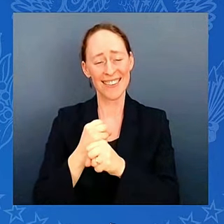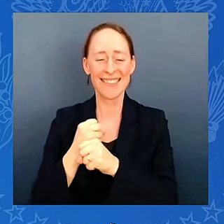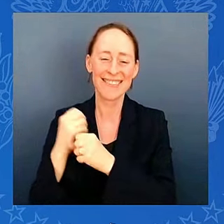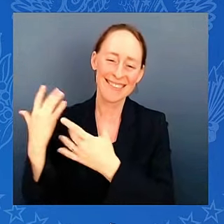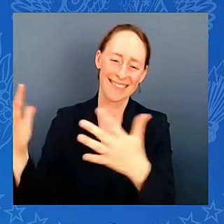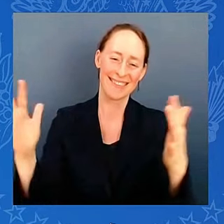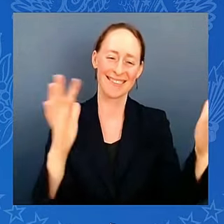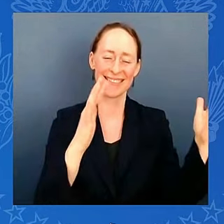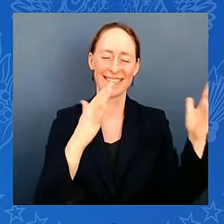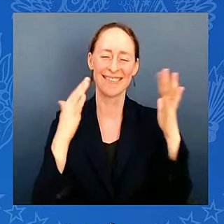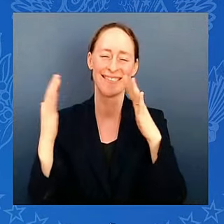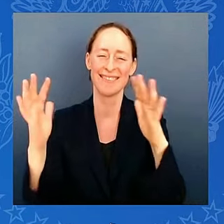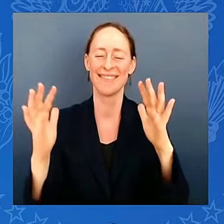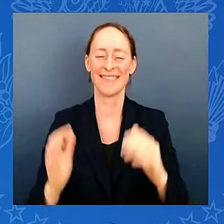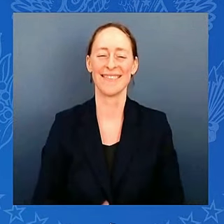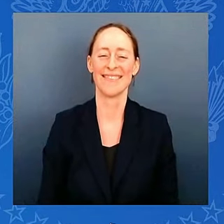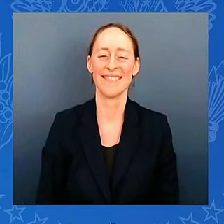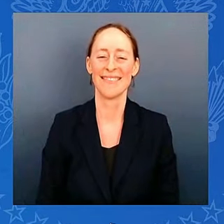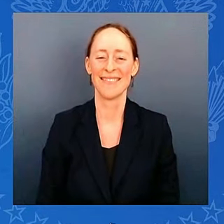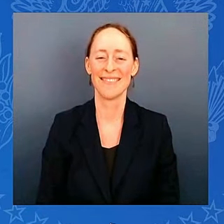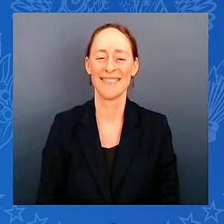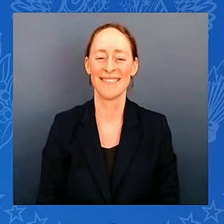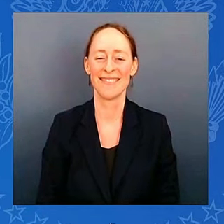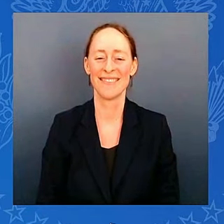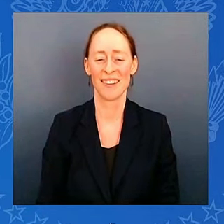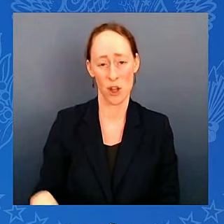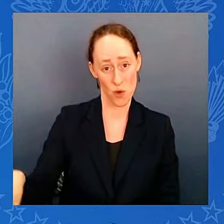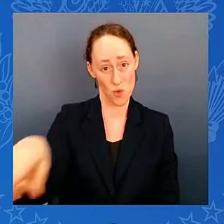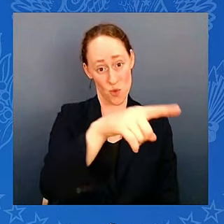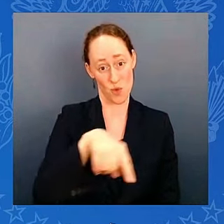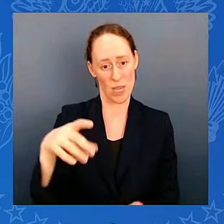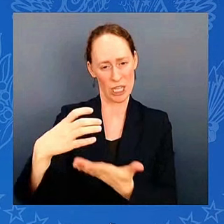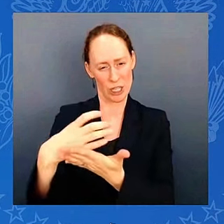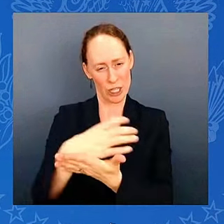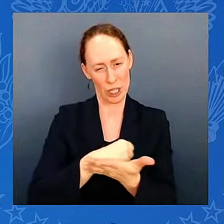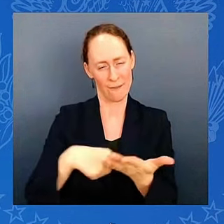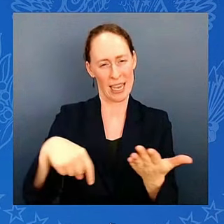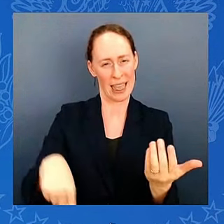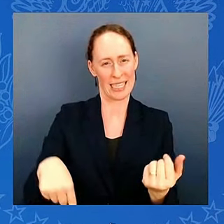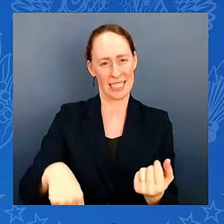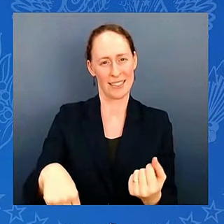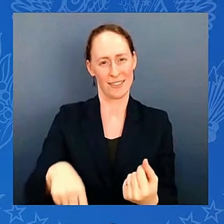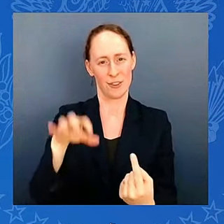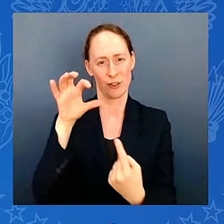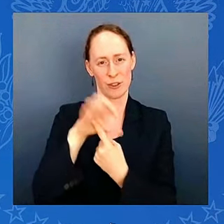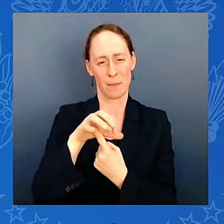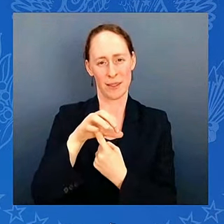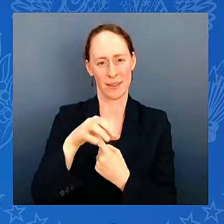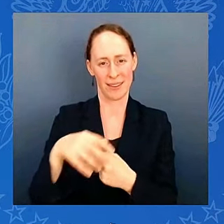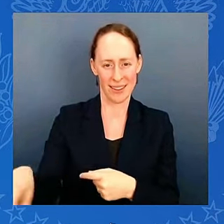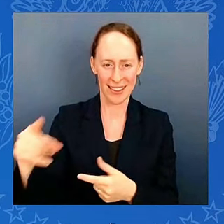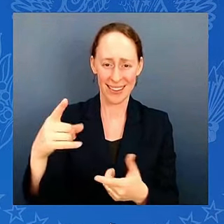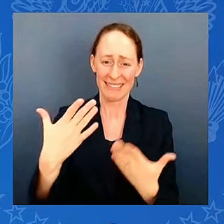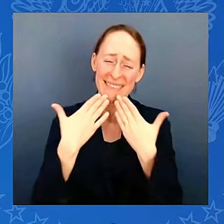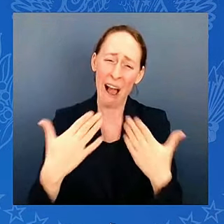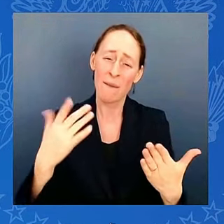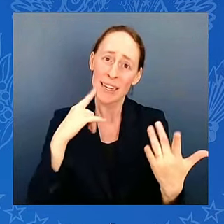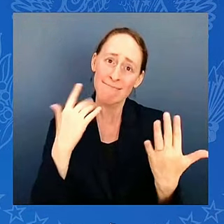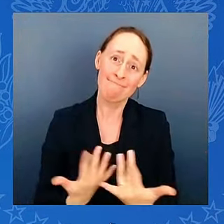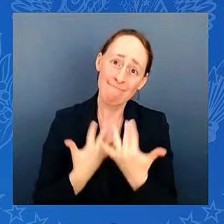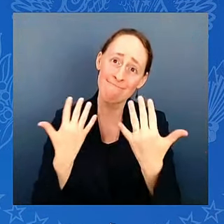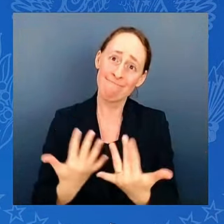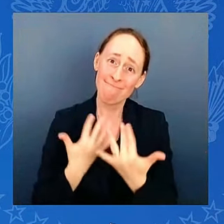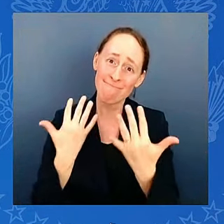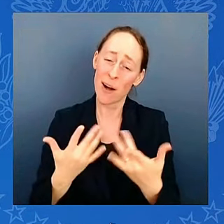You all deserve this championship and we thank you for your patience. It's a huge honor to be here today celebrating the 2023